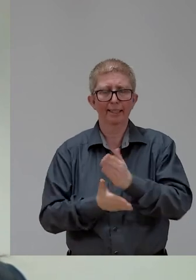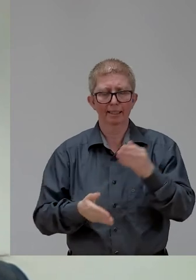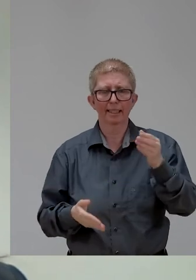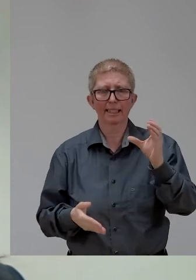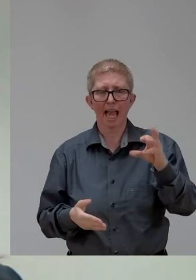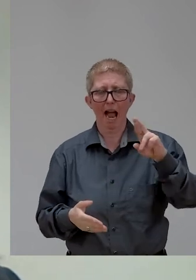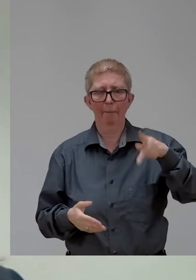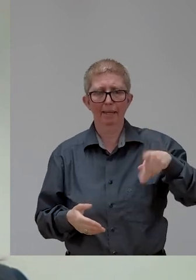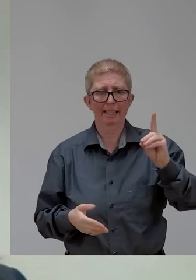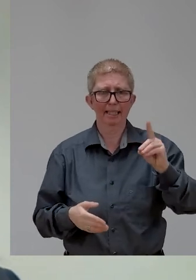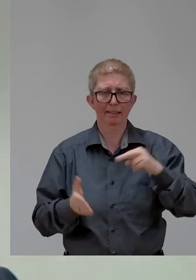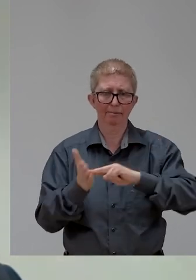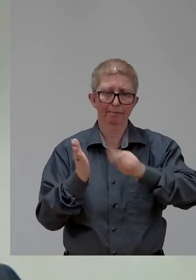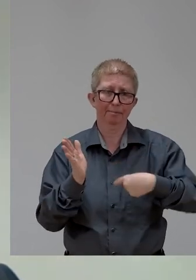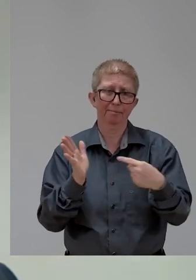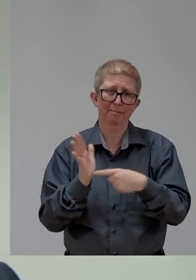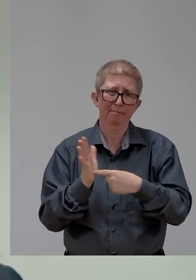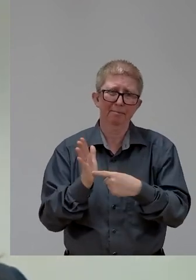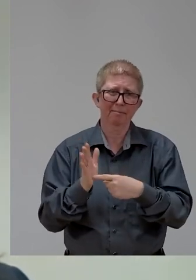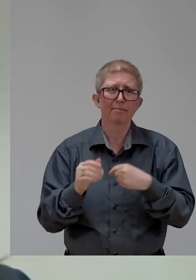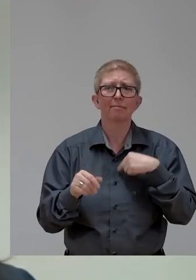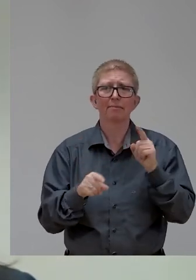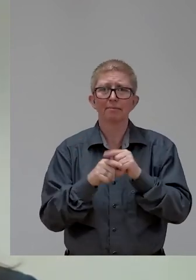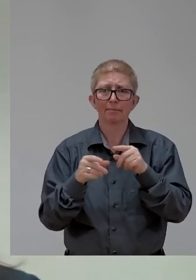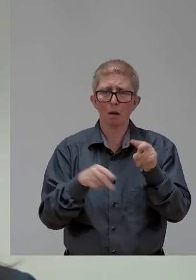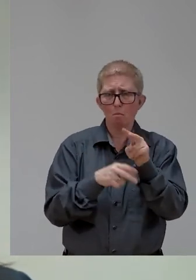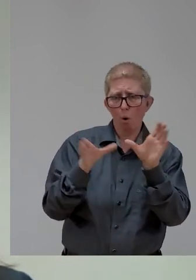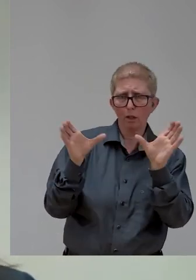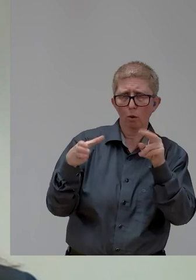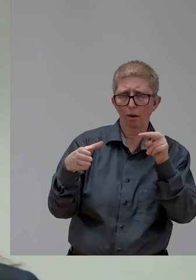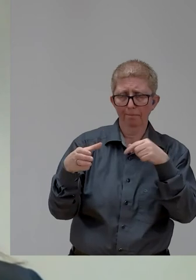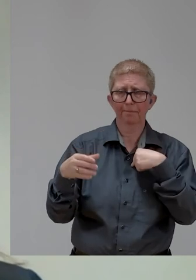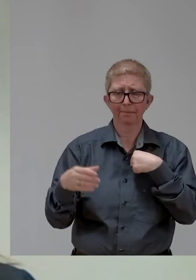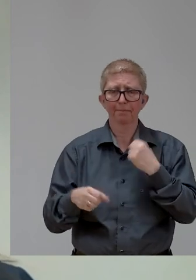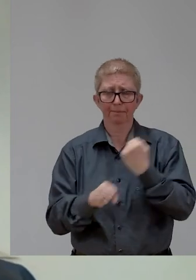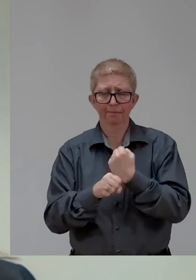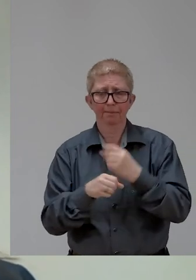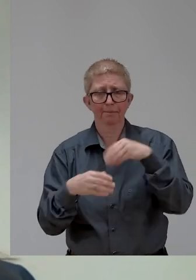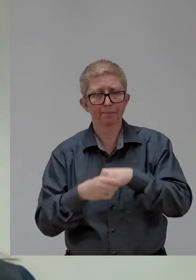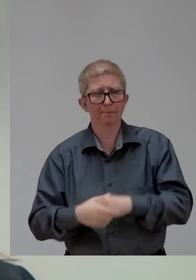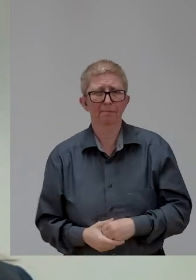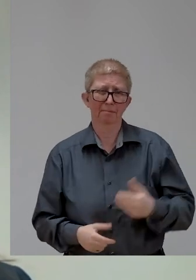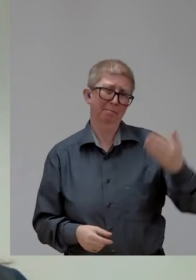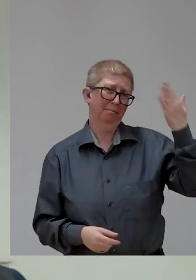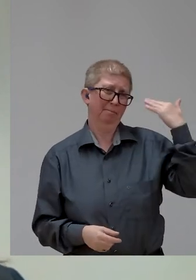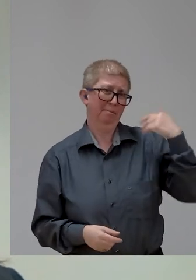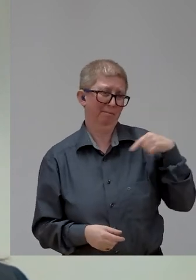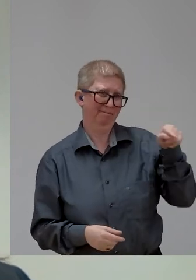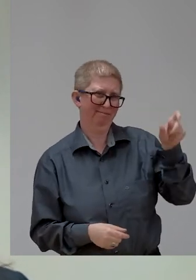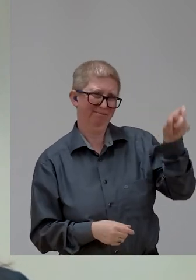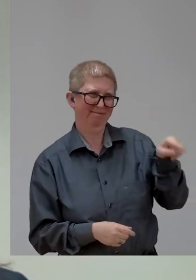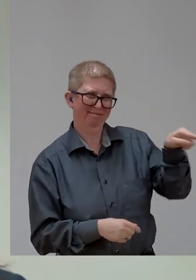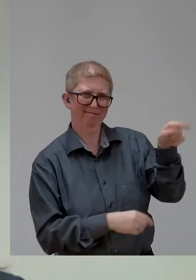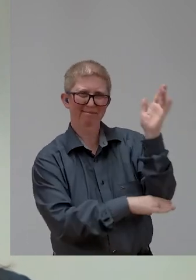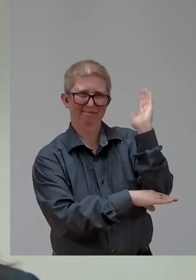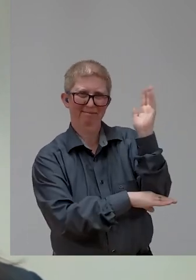And it was very interesting for me to hear both Charlotte and Sophia talk about the work and